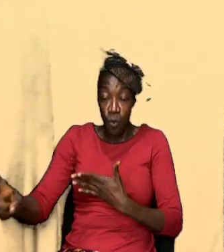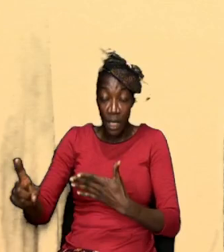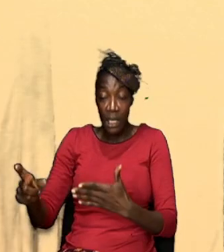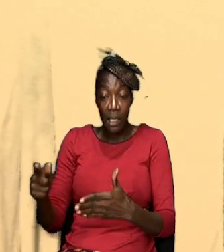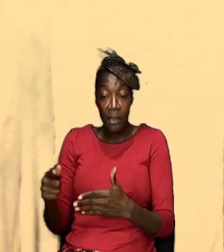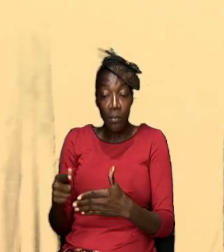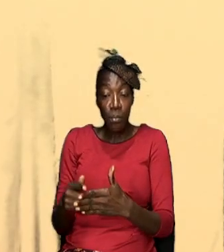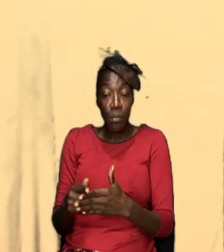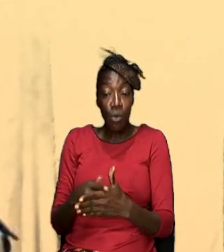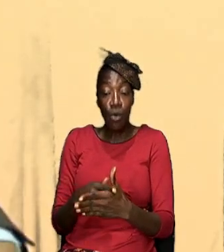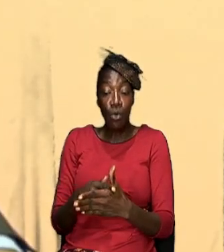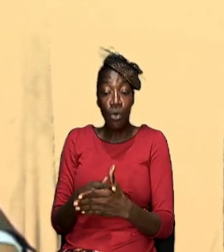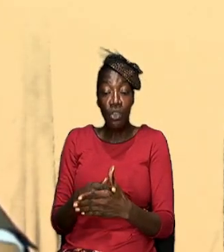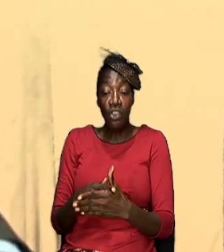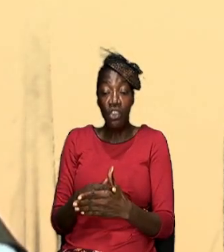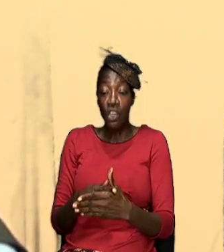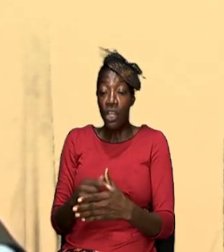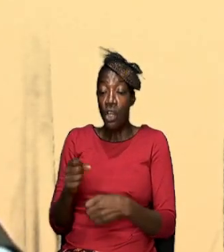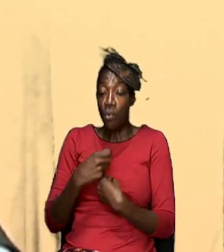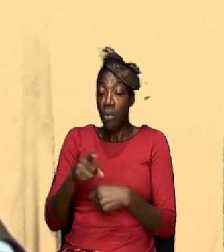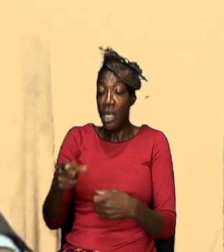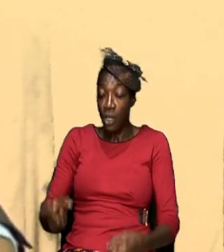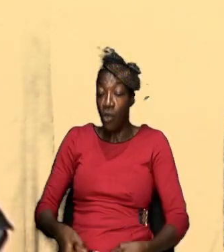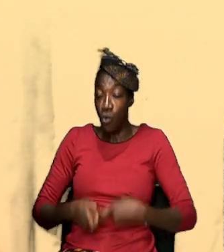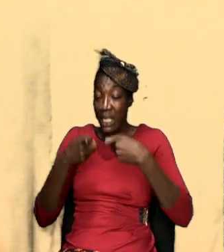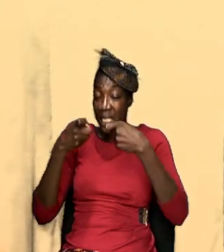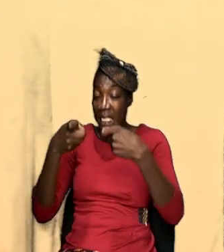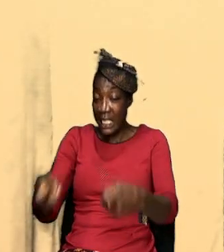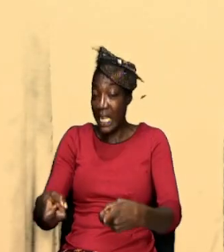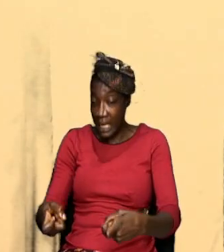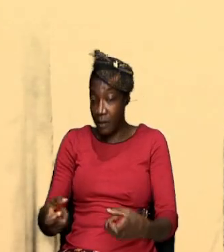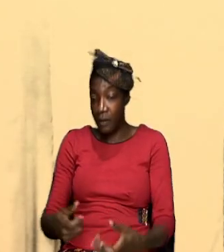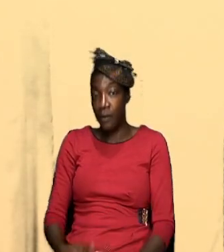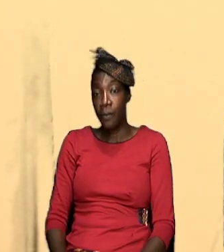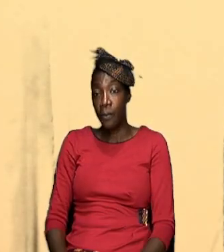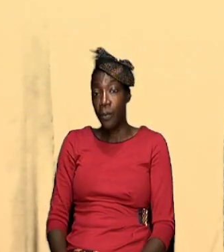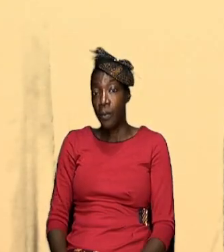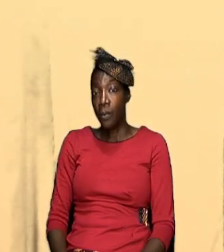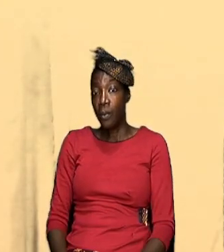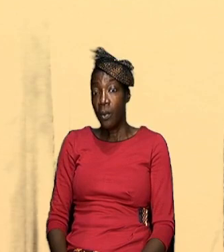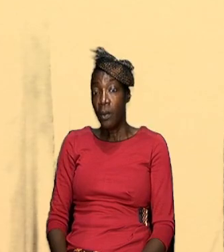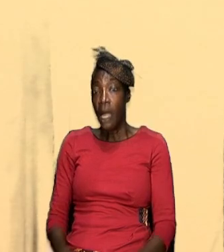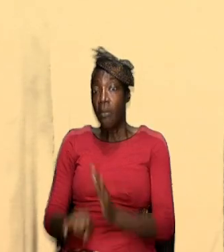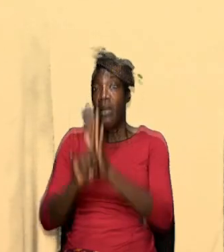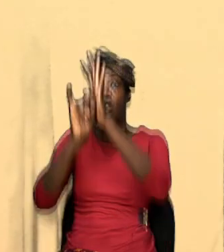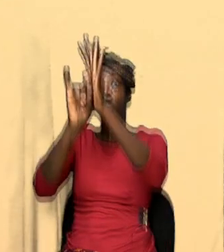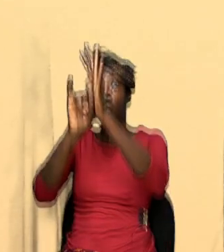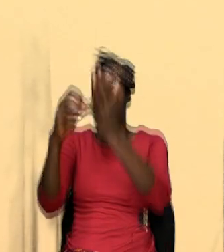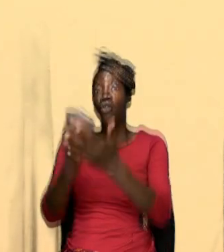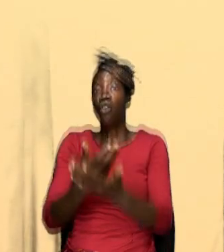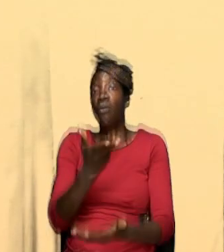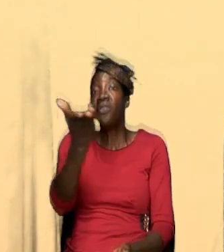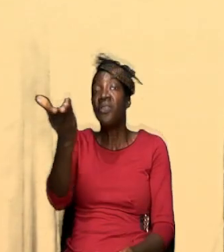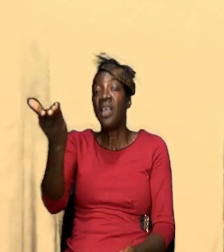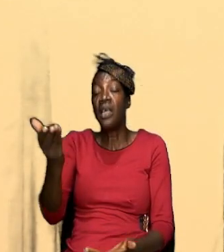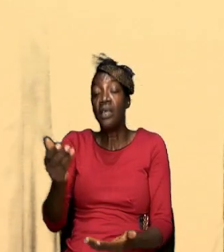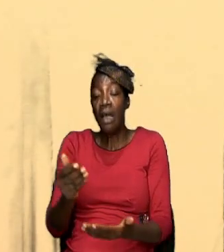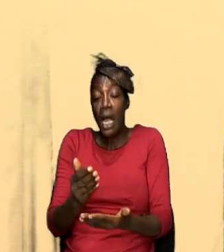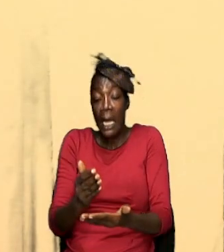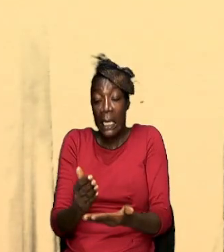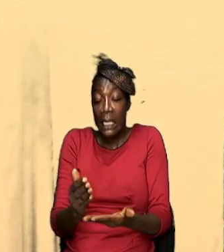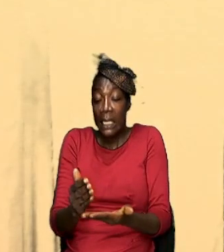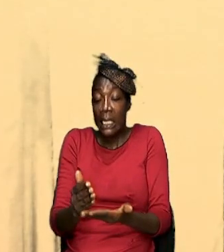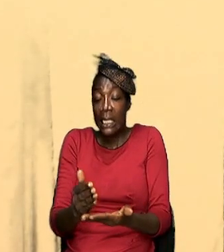to ultimately get you to sin down the line you know so he will introduce something and gradually increase